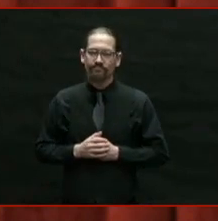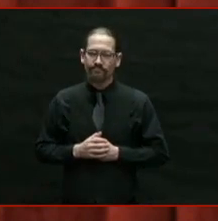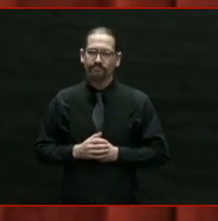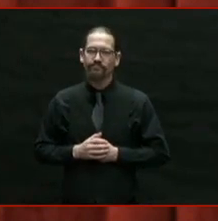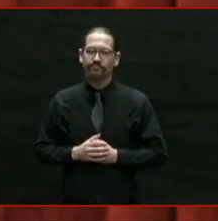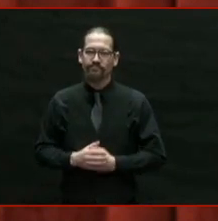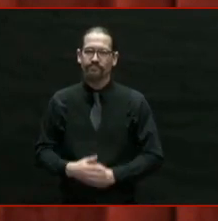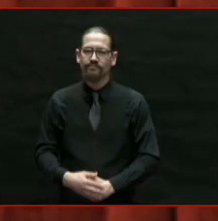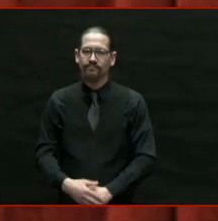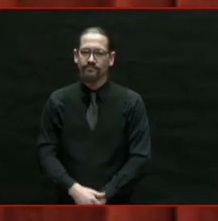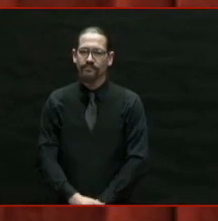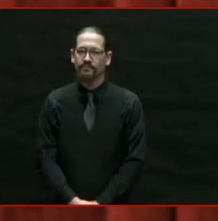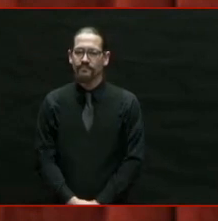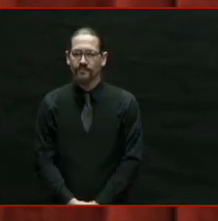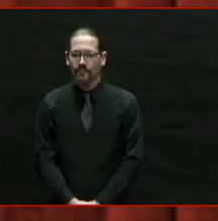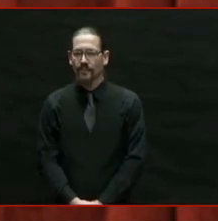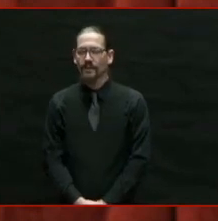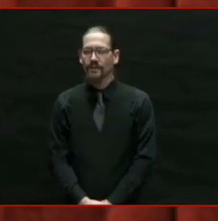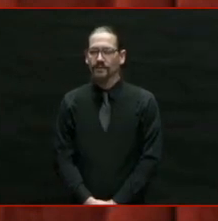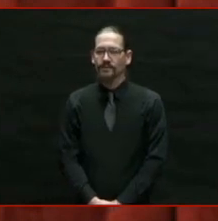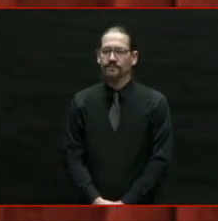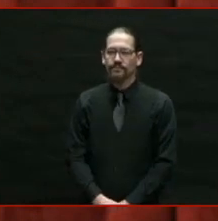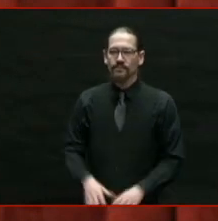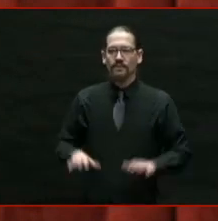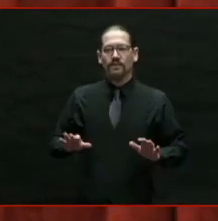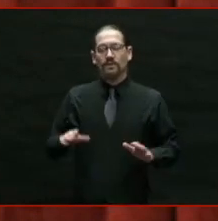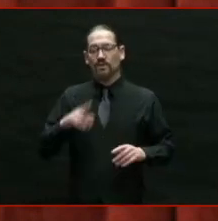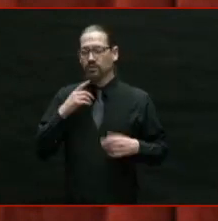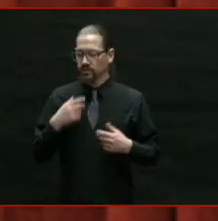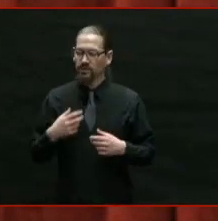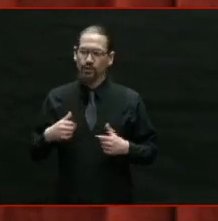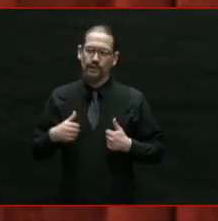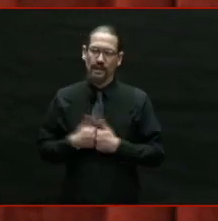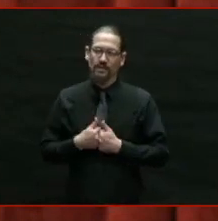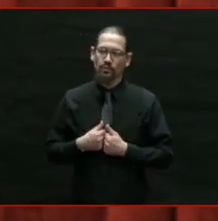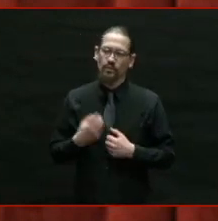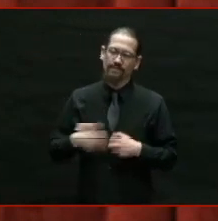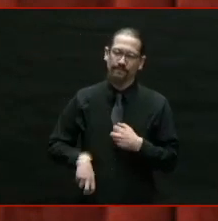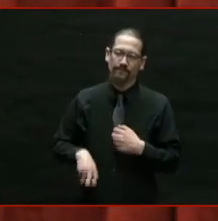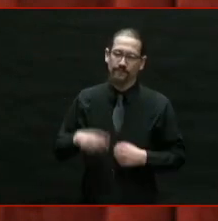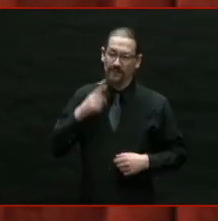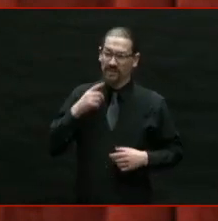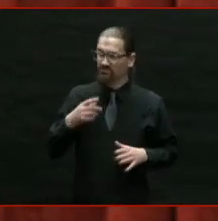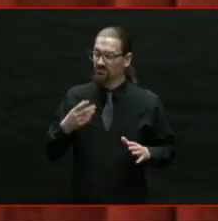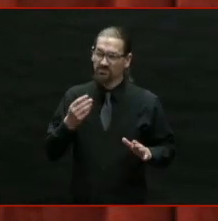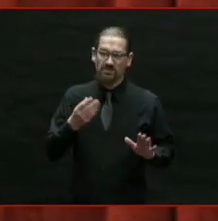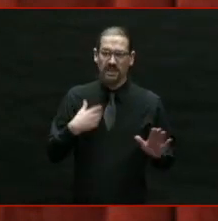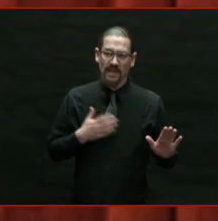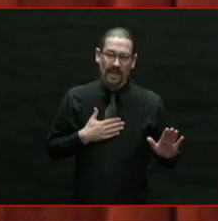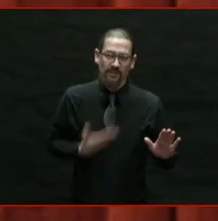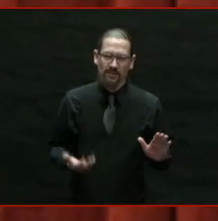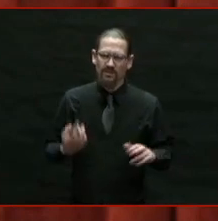I have to say it's very difficult for me to leave Rhode Island. It is a bittersweet moment.